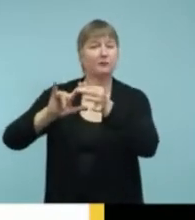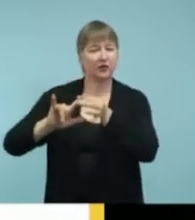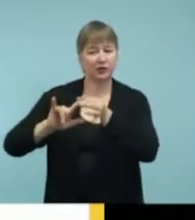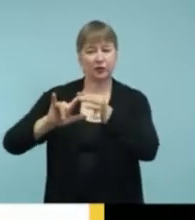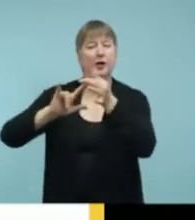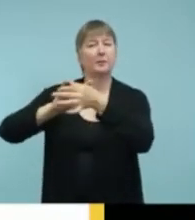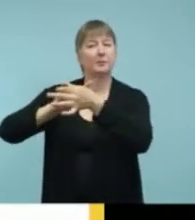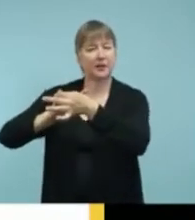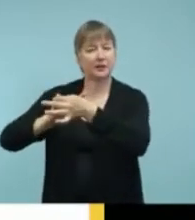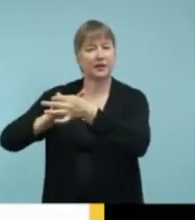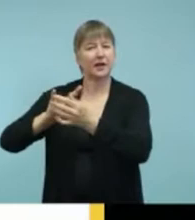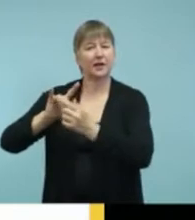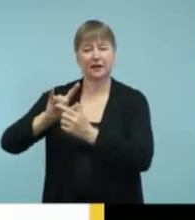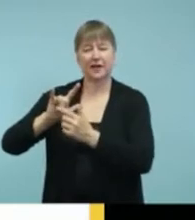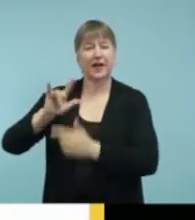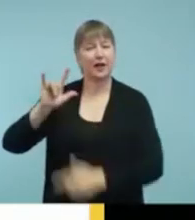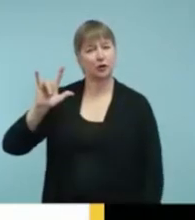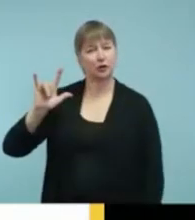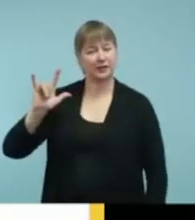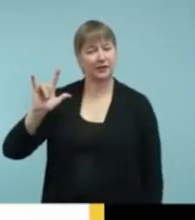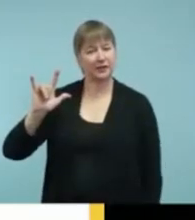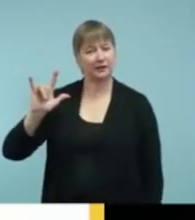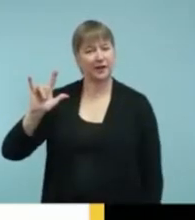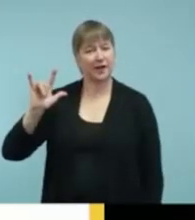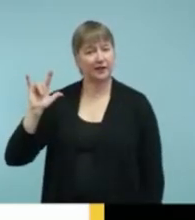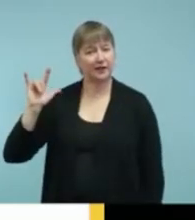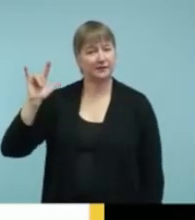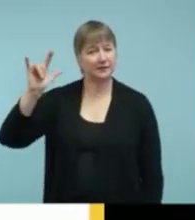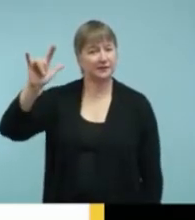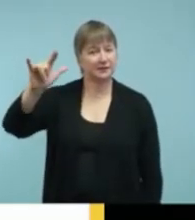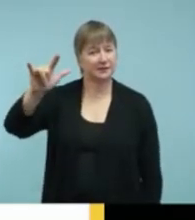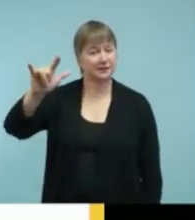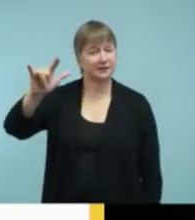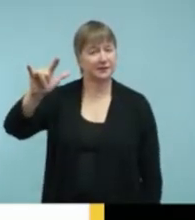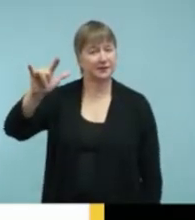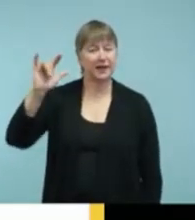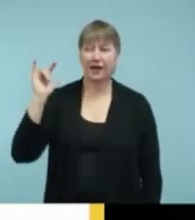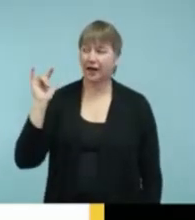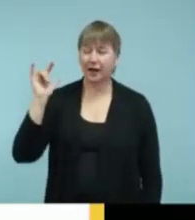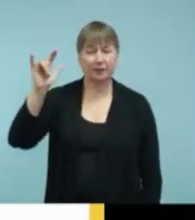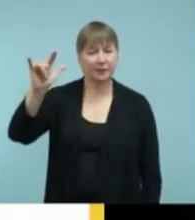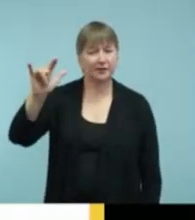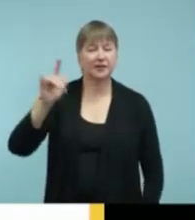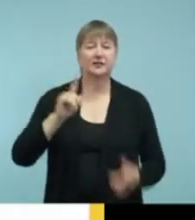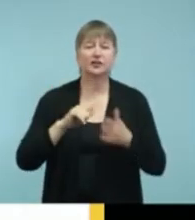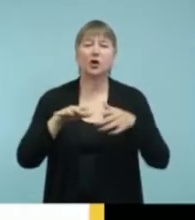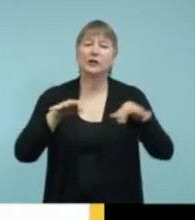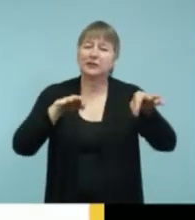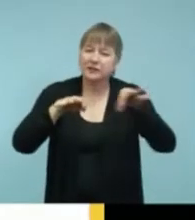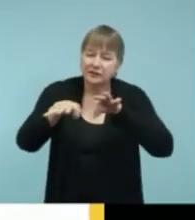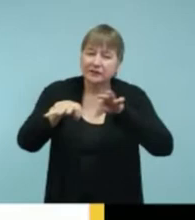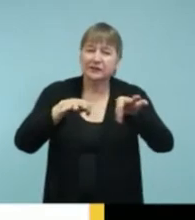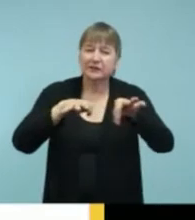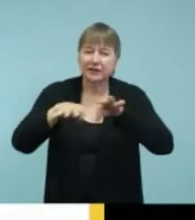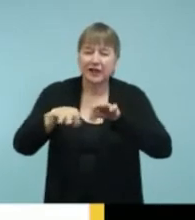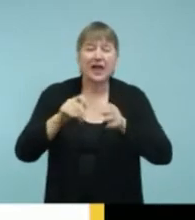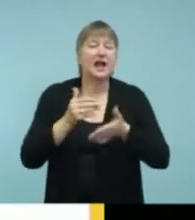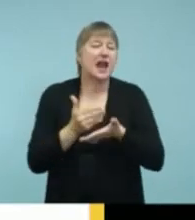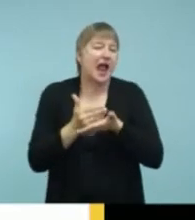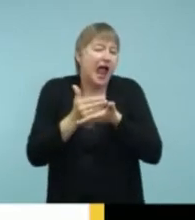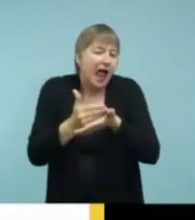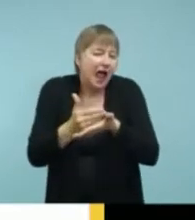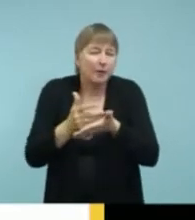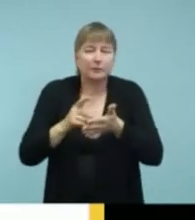pinky, and it looks like this and you move it like this airplane. And she helps you to remember what the sign,